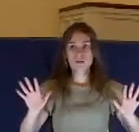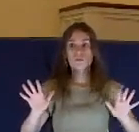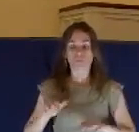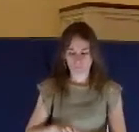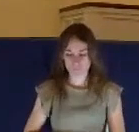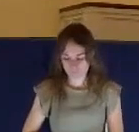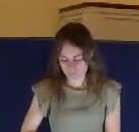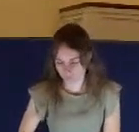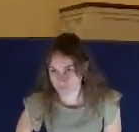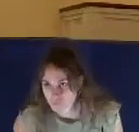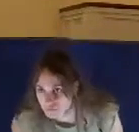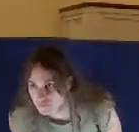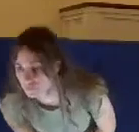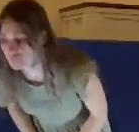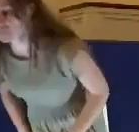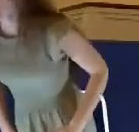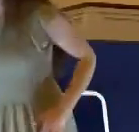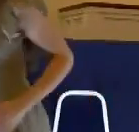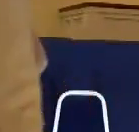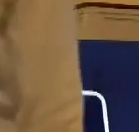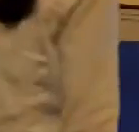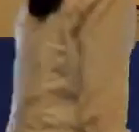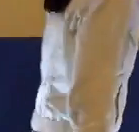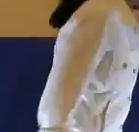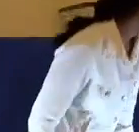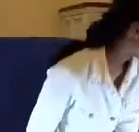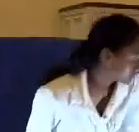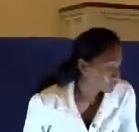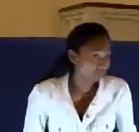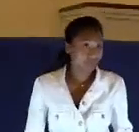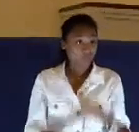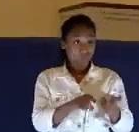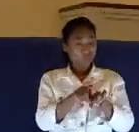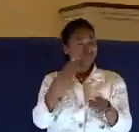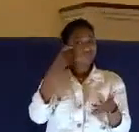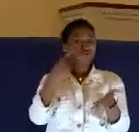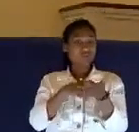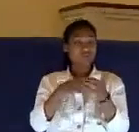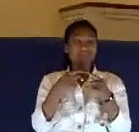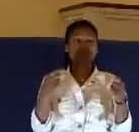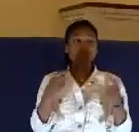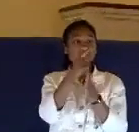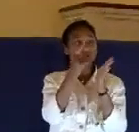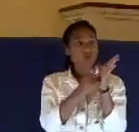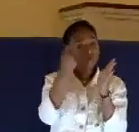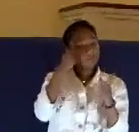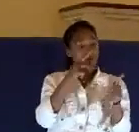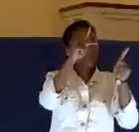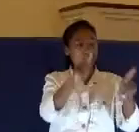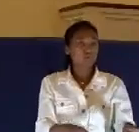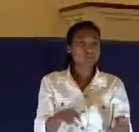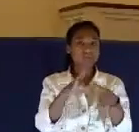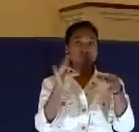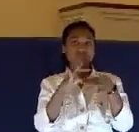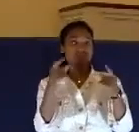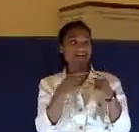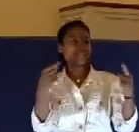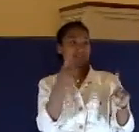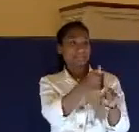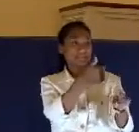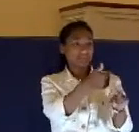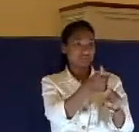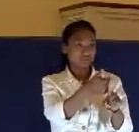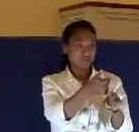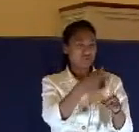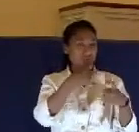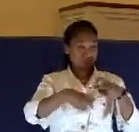And it was also against the law to force a prisoner to testify against himself. You see, they had a problem here. Even though